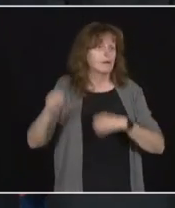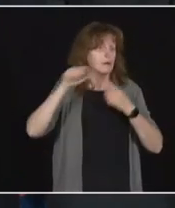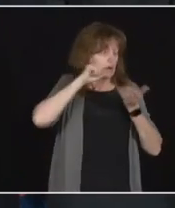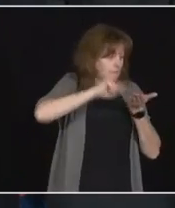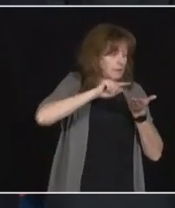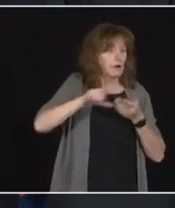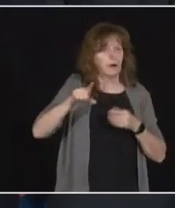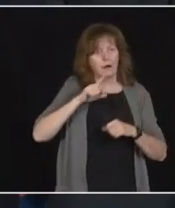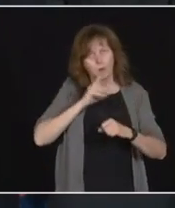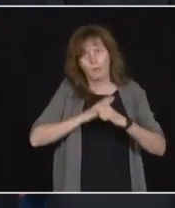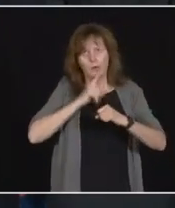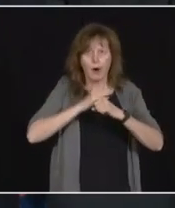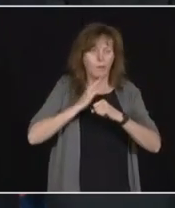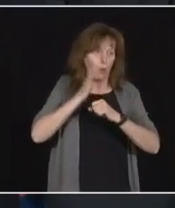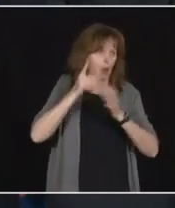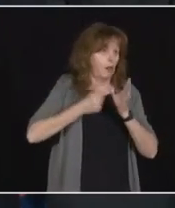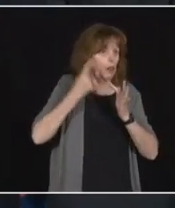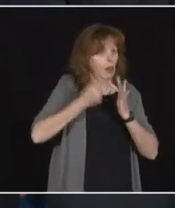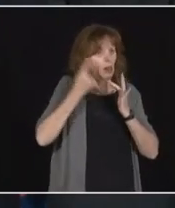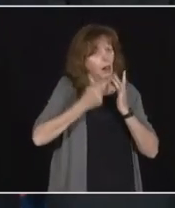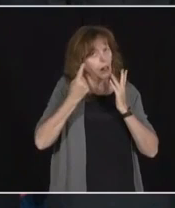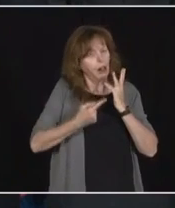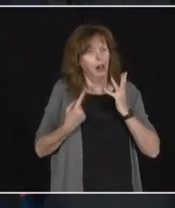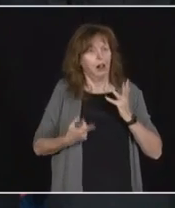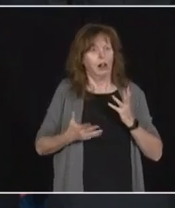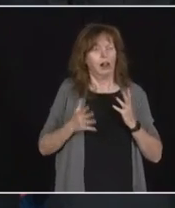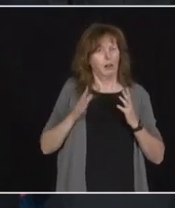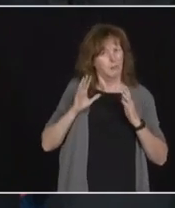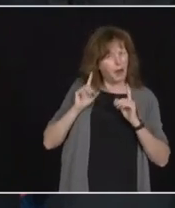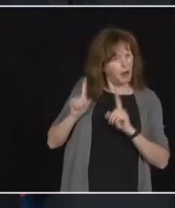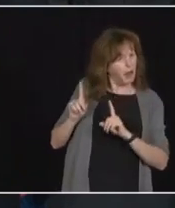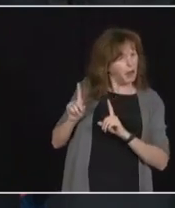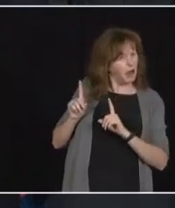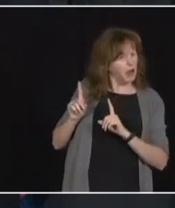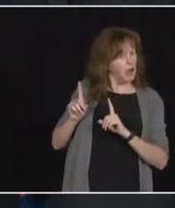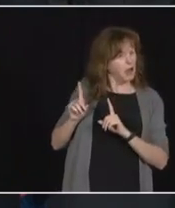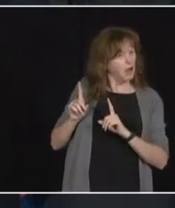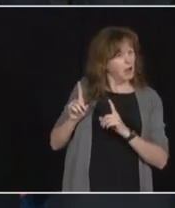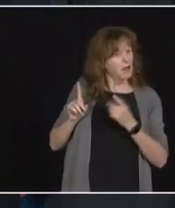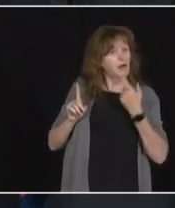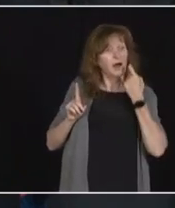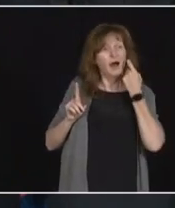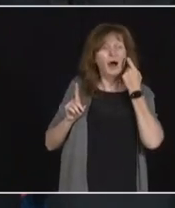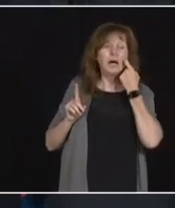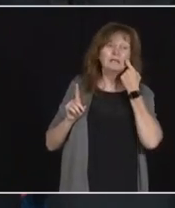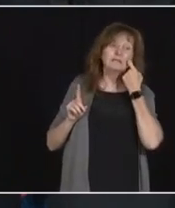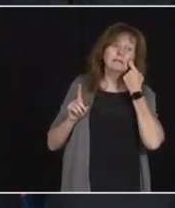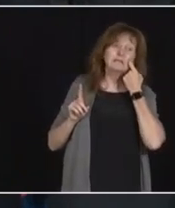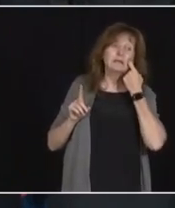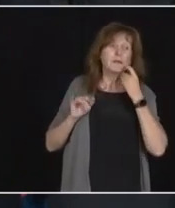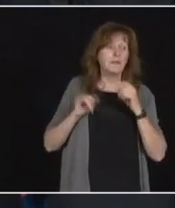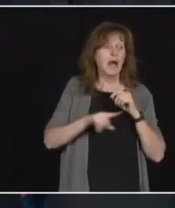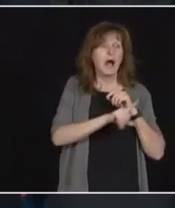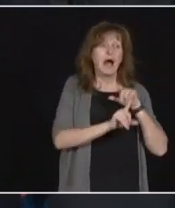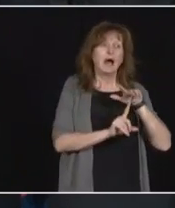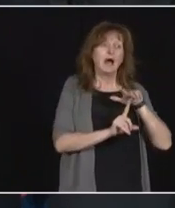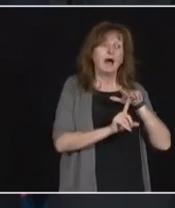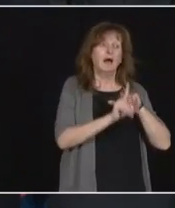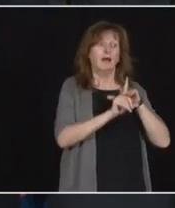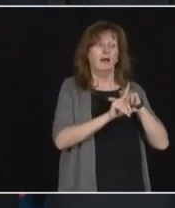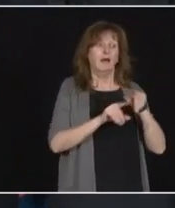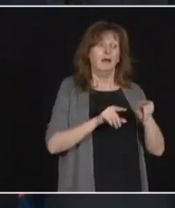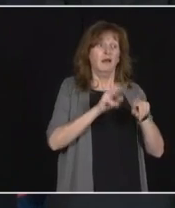do you think, particularly in the case of which Rob Ferguson just mentioned, the Woodbridge Centre,